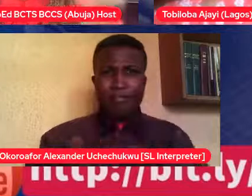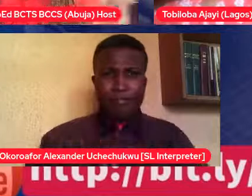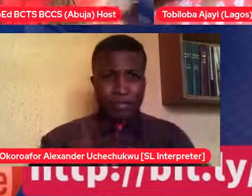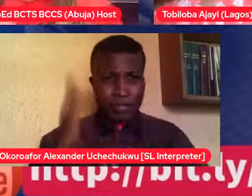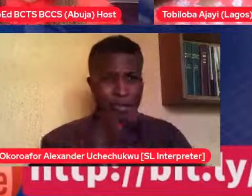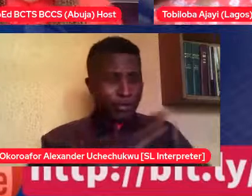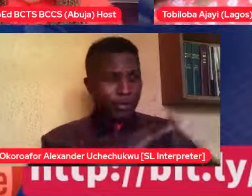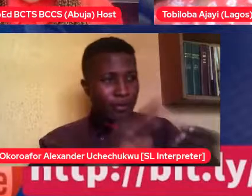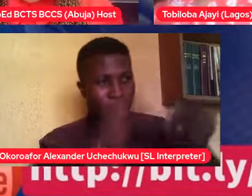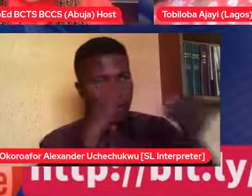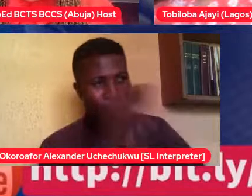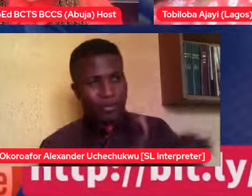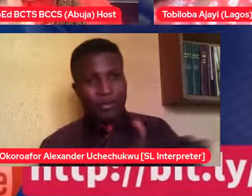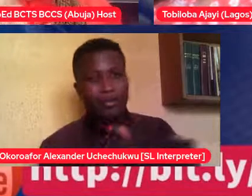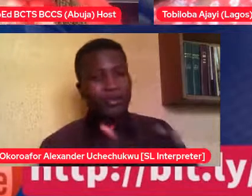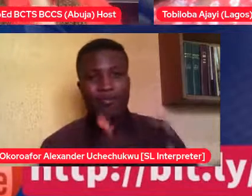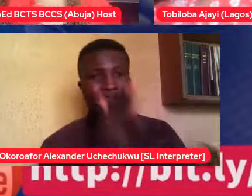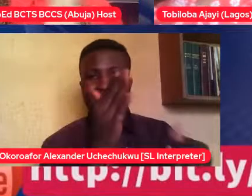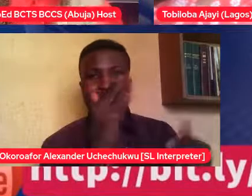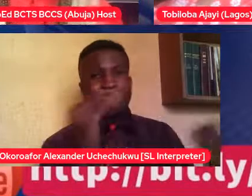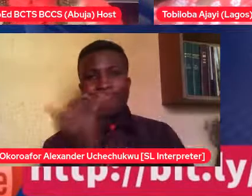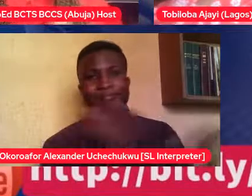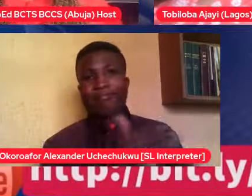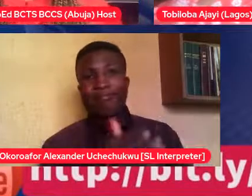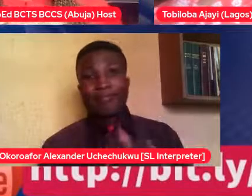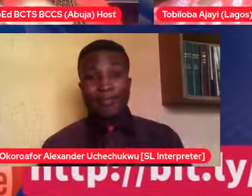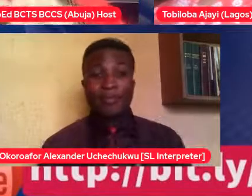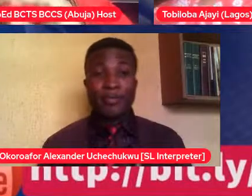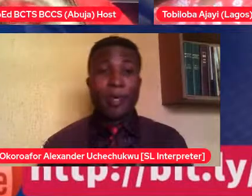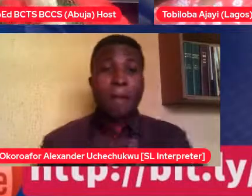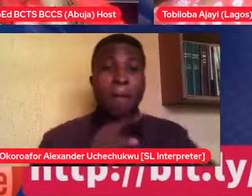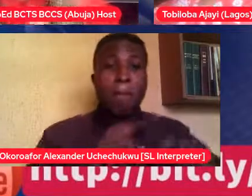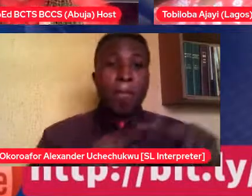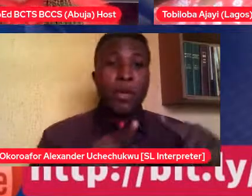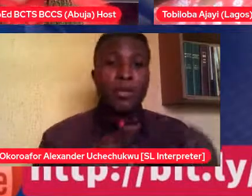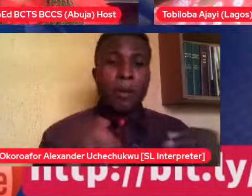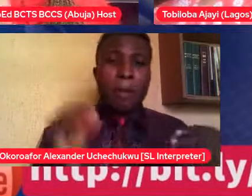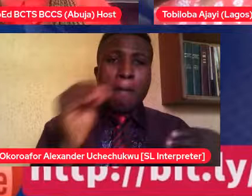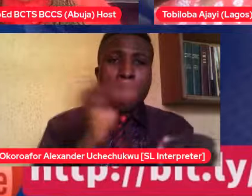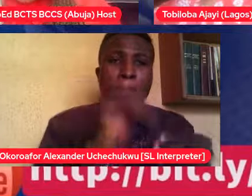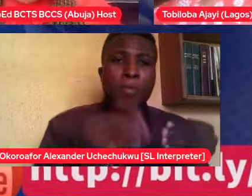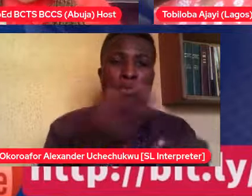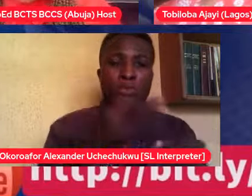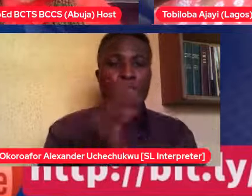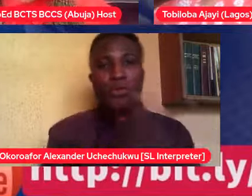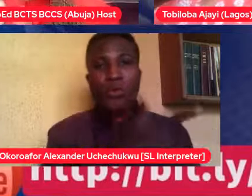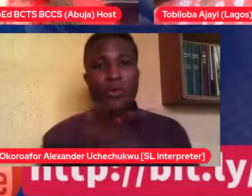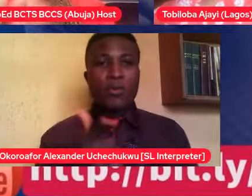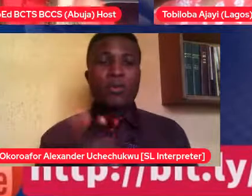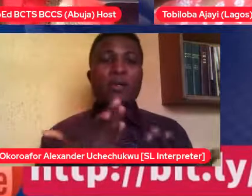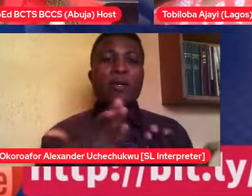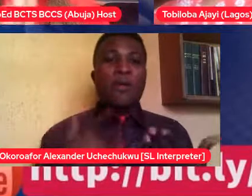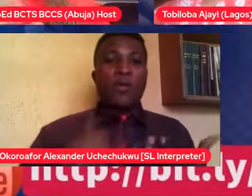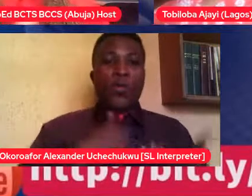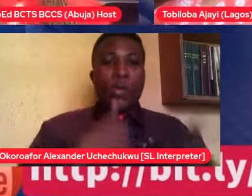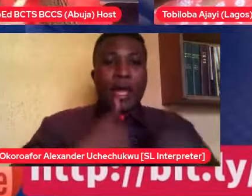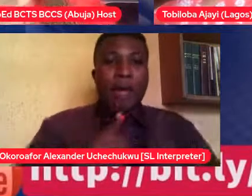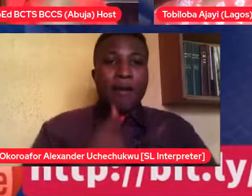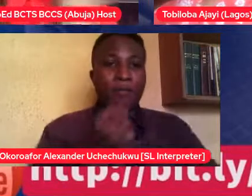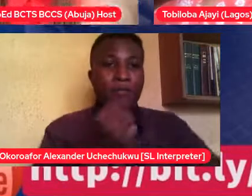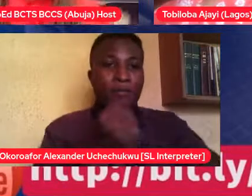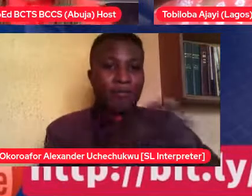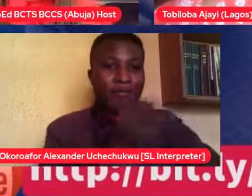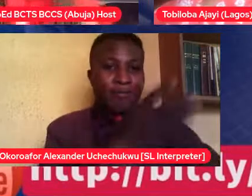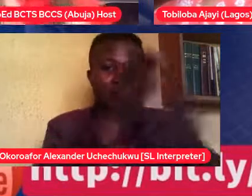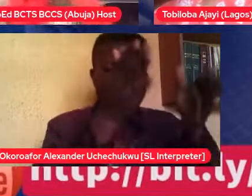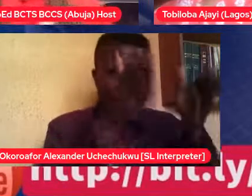today. But most of all, about when we're sharing our experiences and talking about the way forward, we have a coach who's going to be our referee and going to direct us